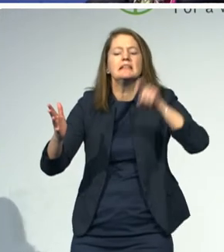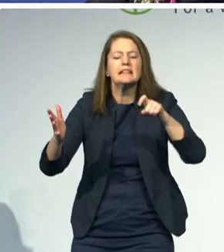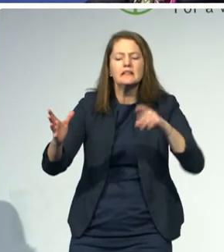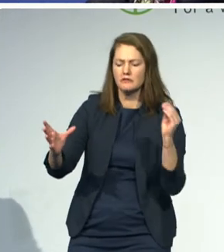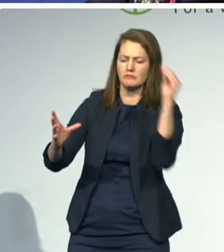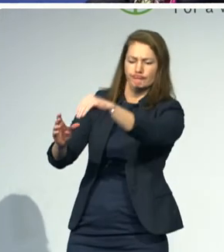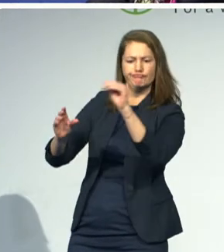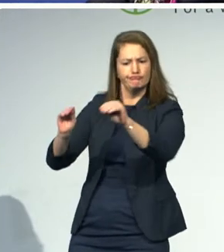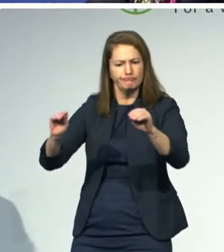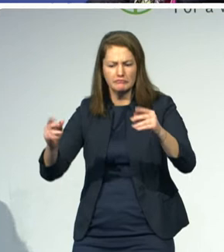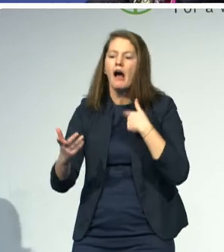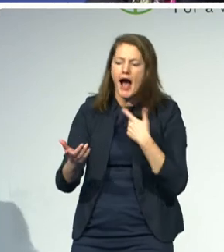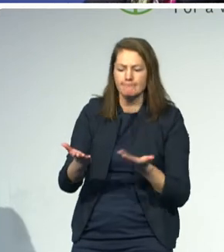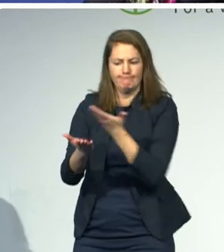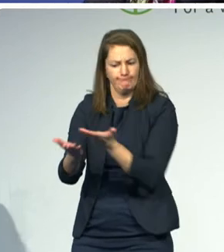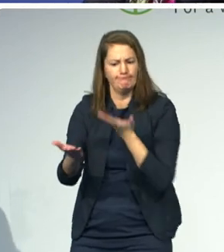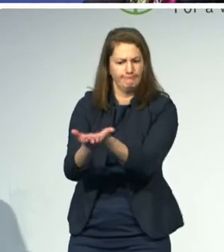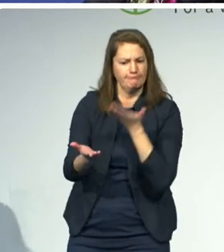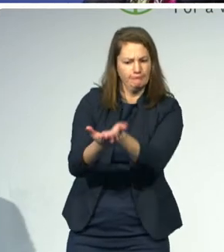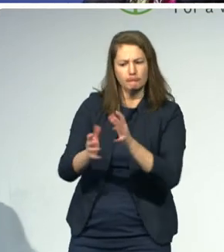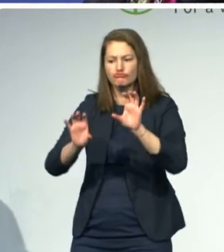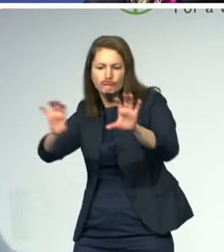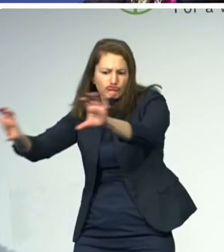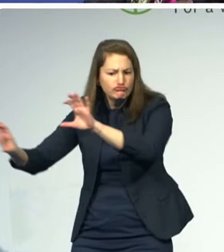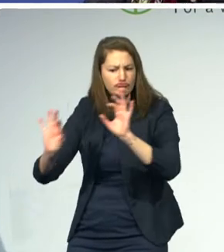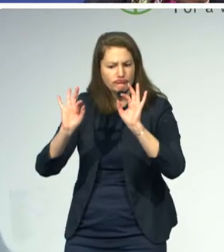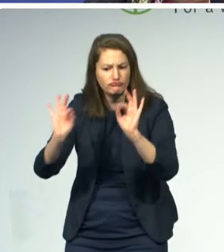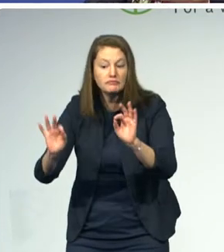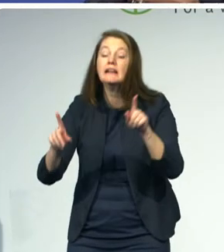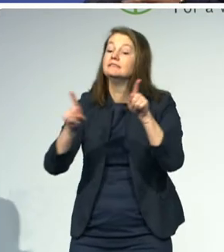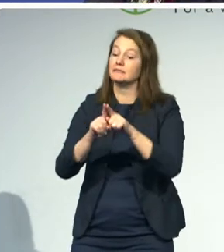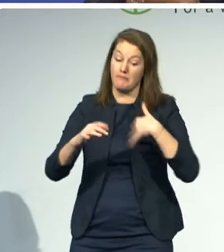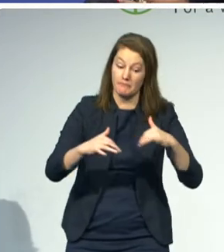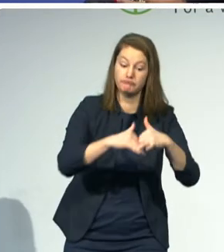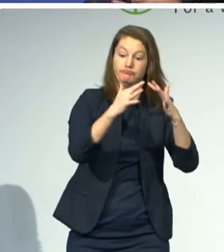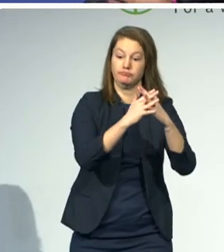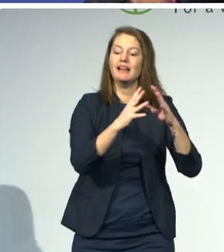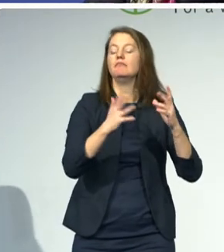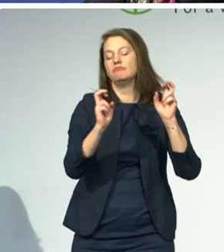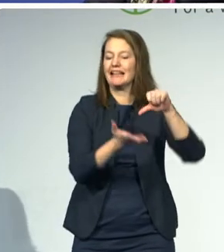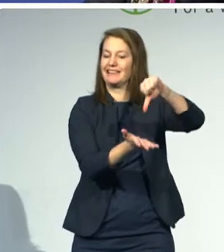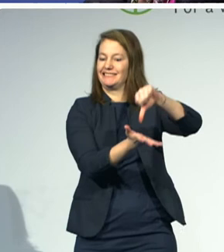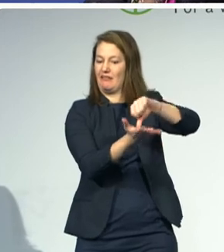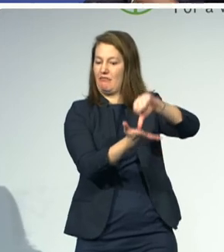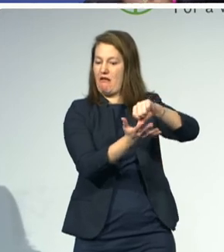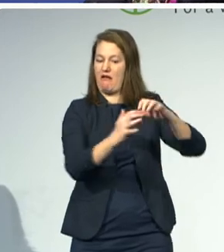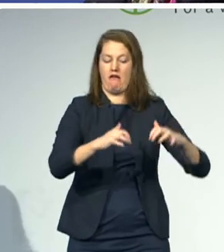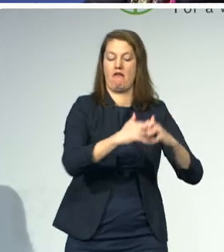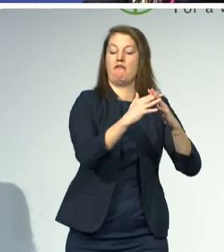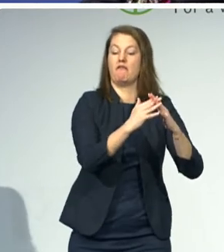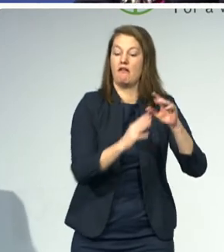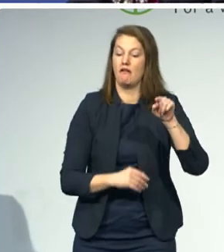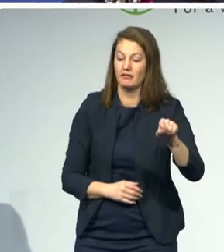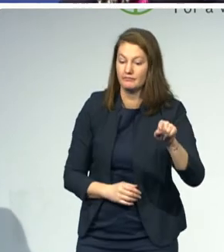childhood development stage. We're also looking at supporting MS data and ensuring that